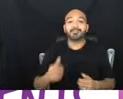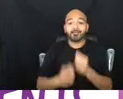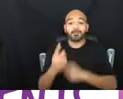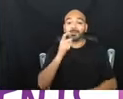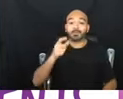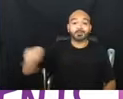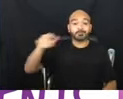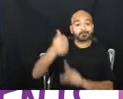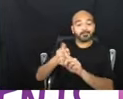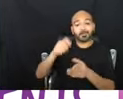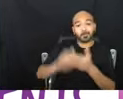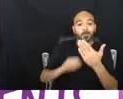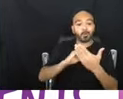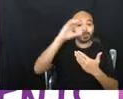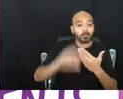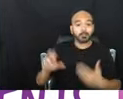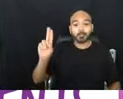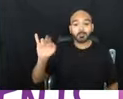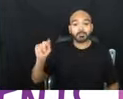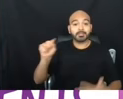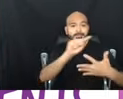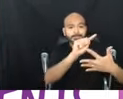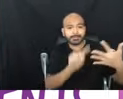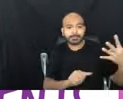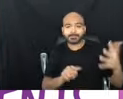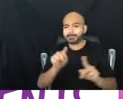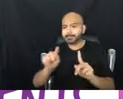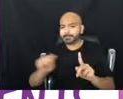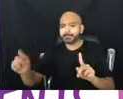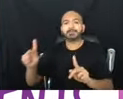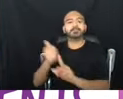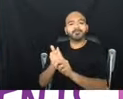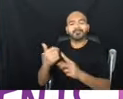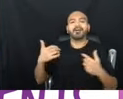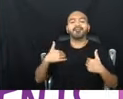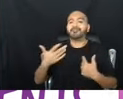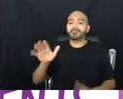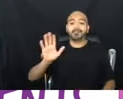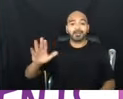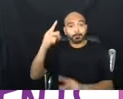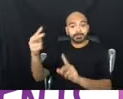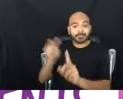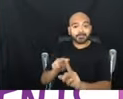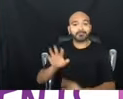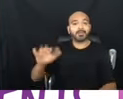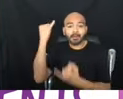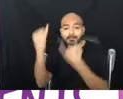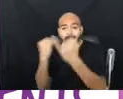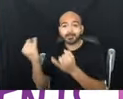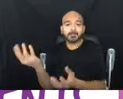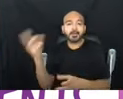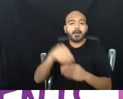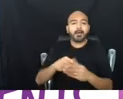one of these curriculum units is coming at these topics and ideas from their perspectives and with their